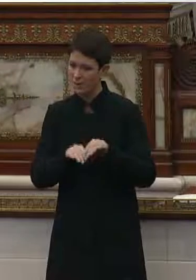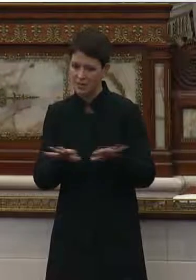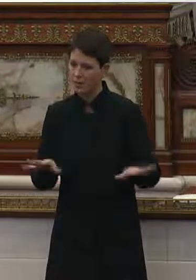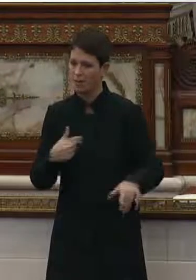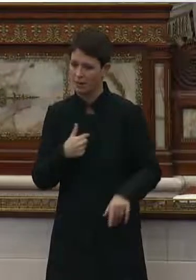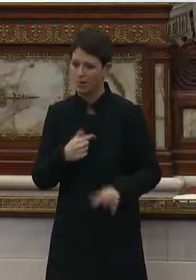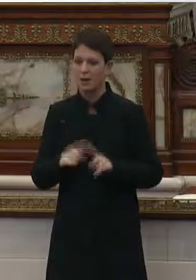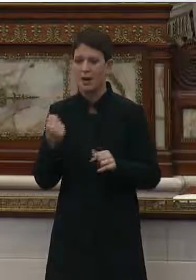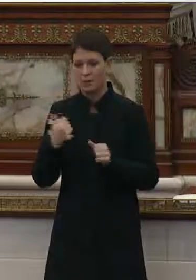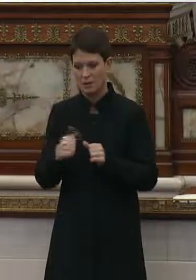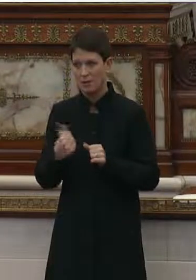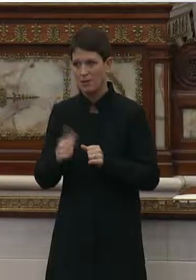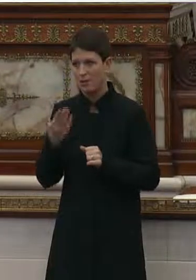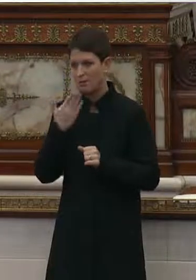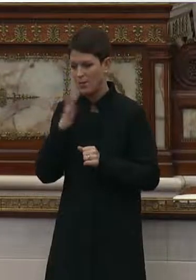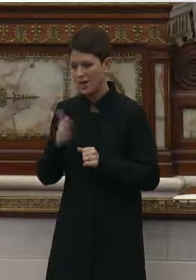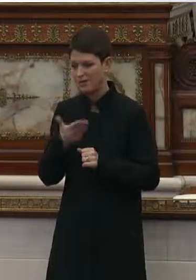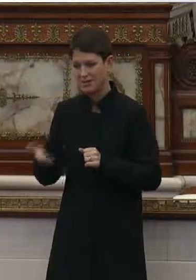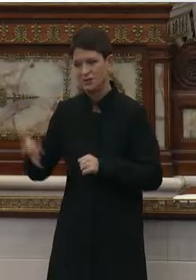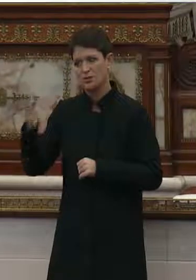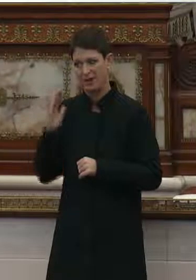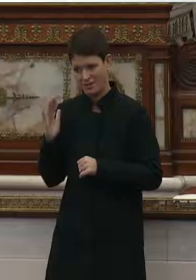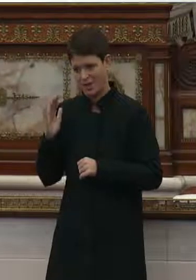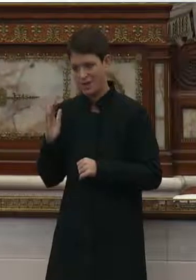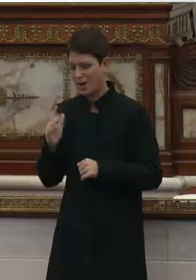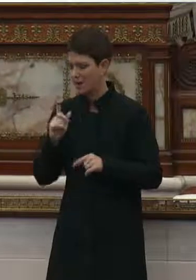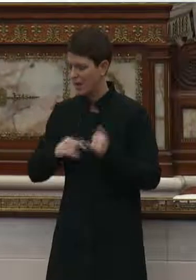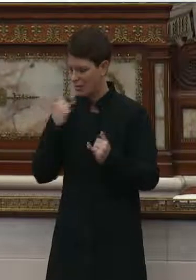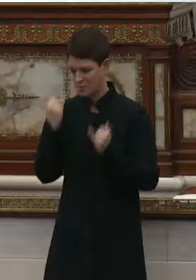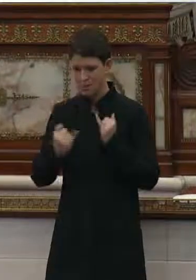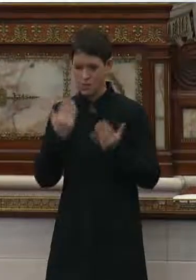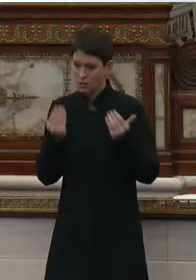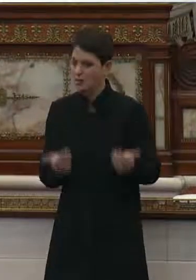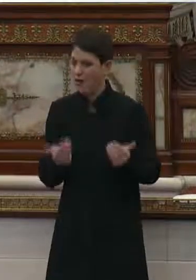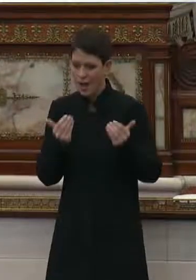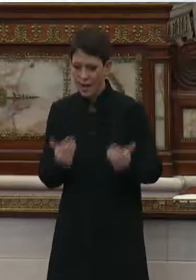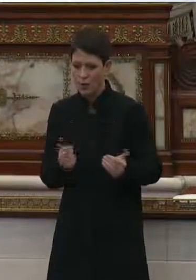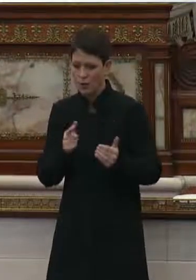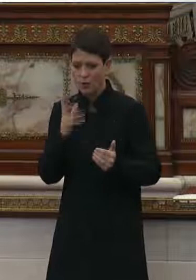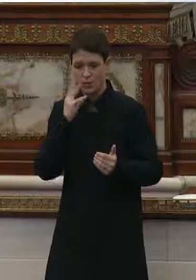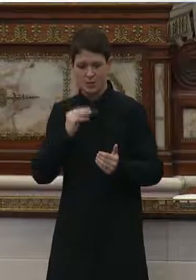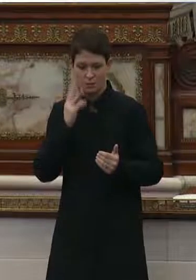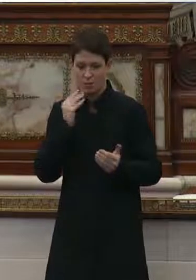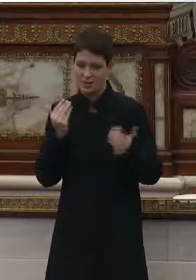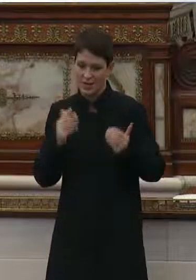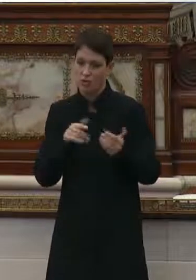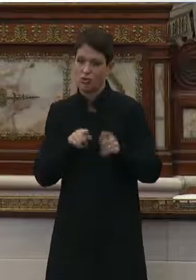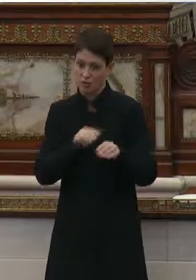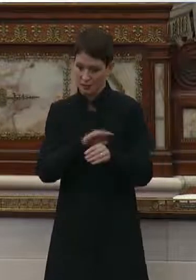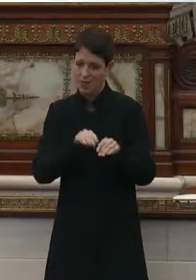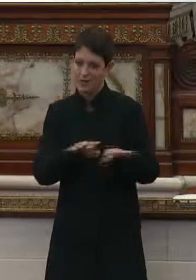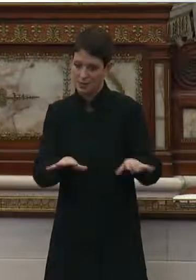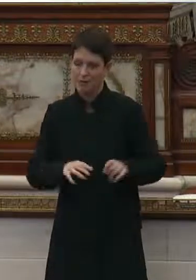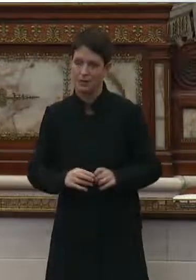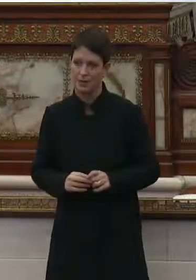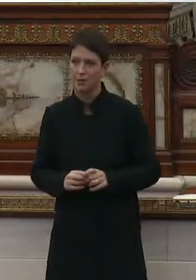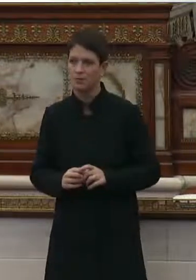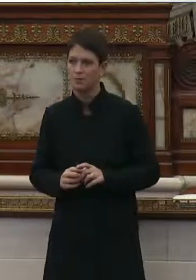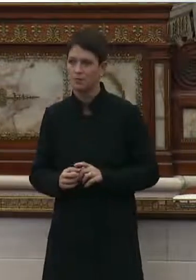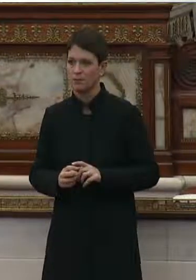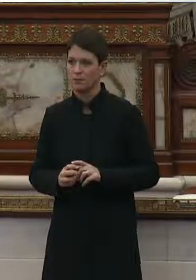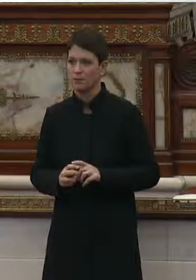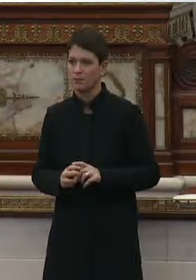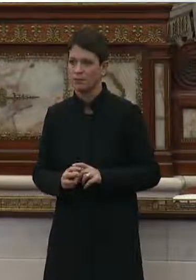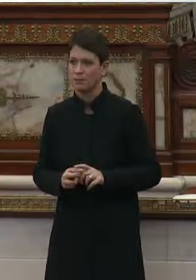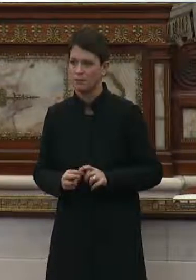remember how bad things were then. And I can only imagine what your experiences were like during this pandemic. So